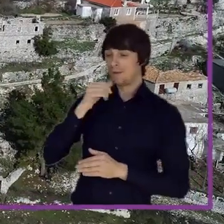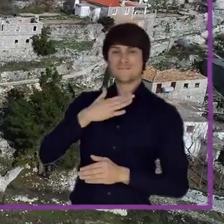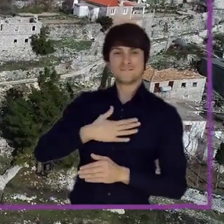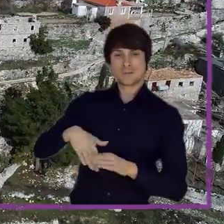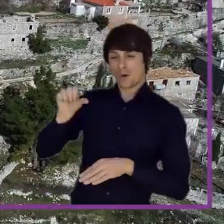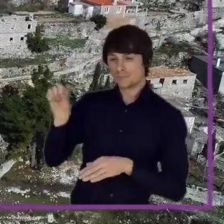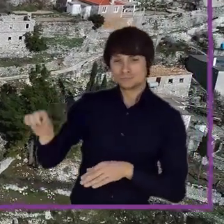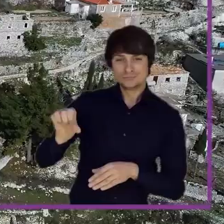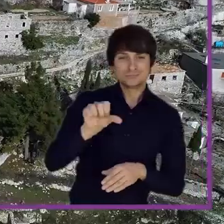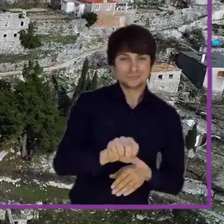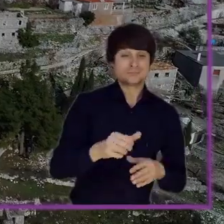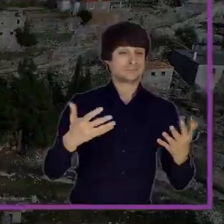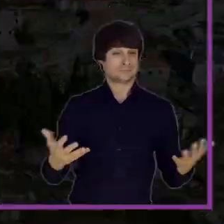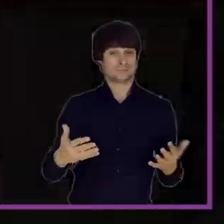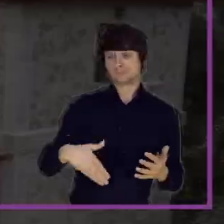water.